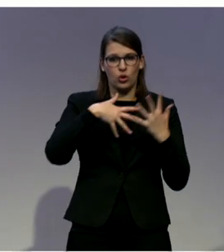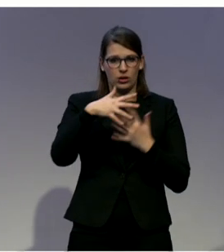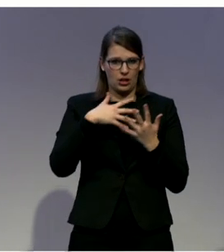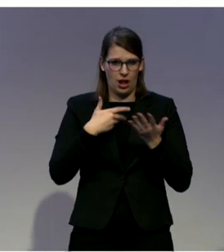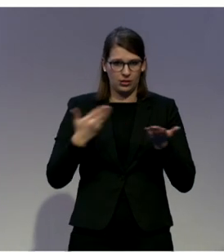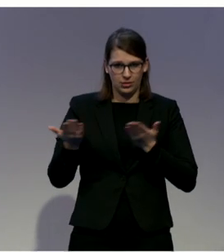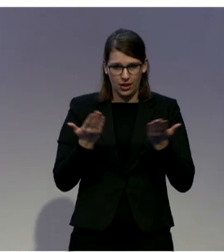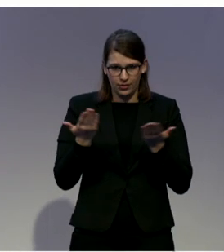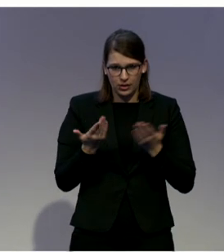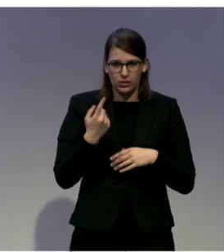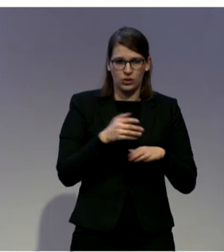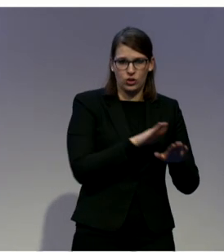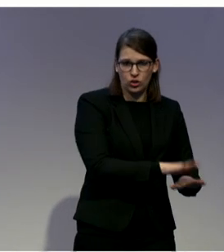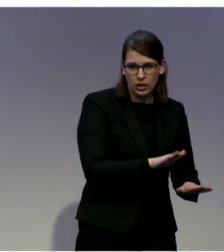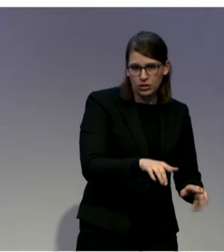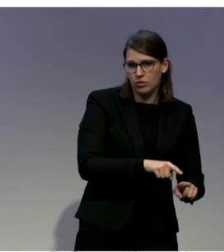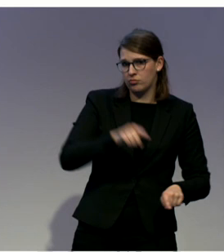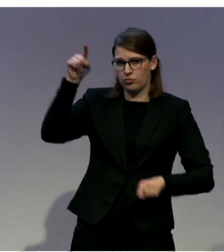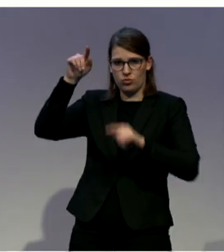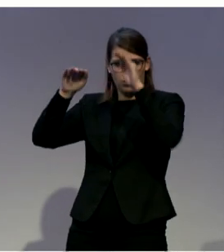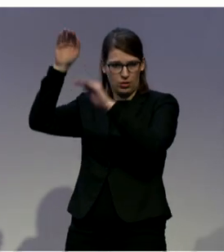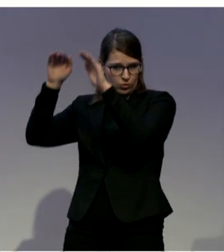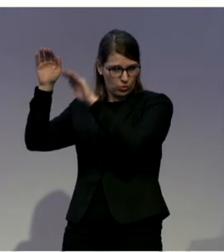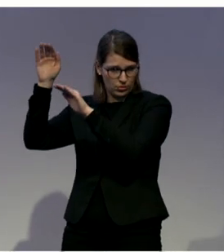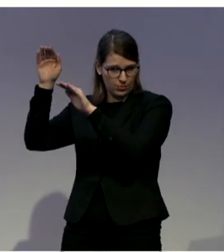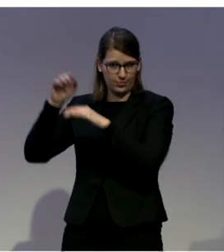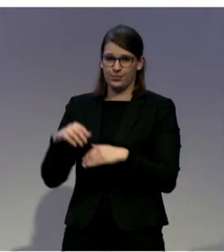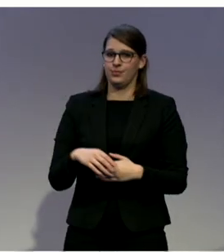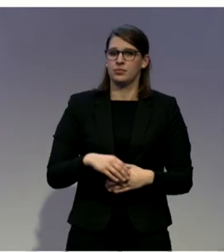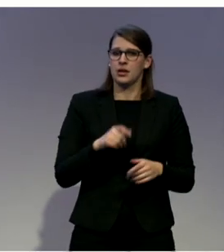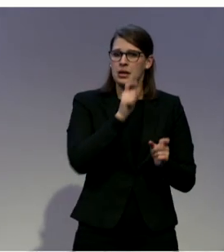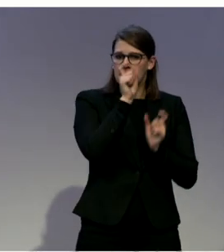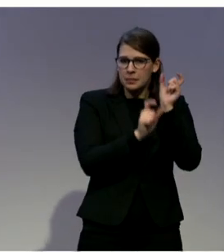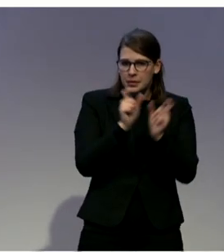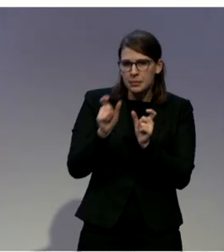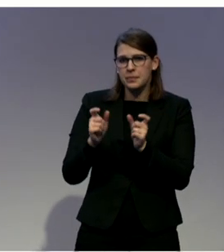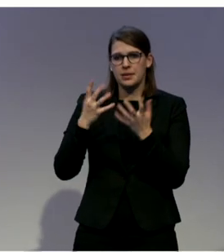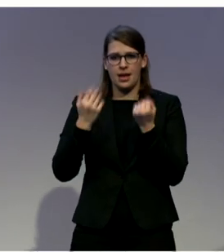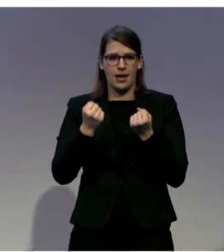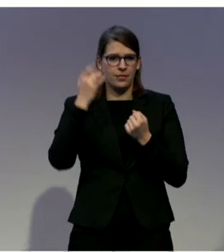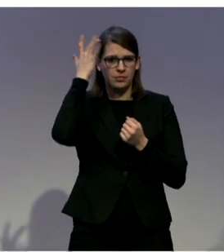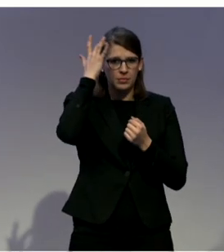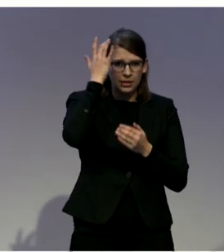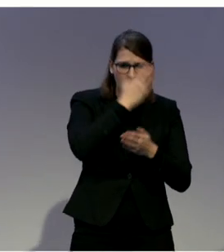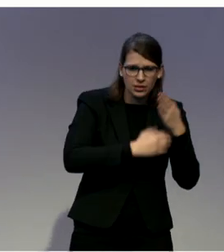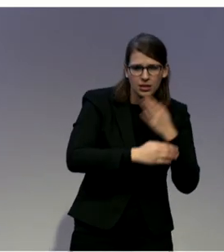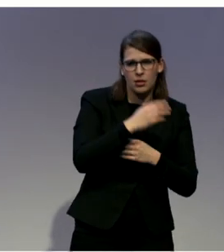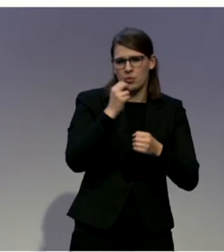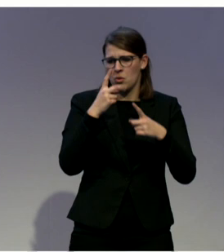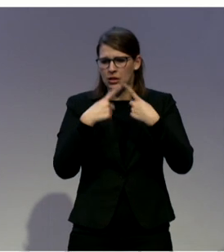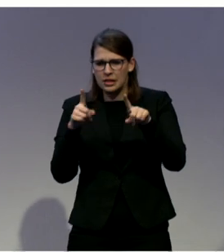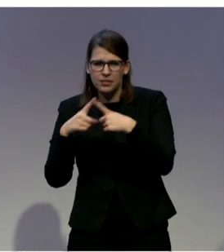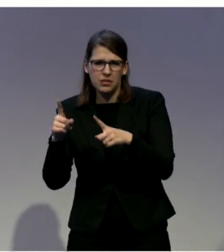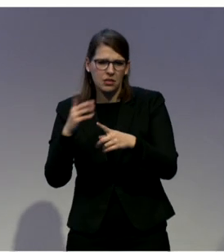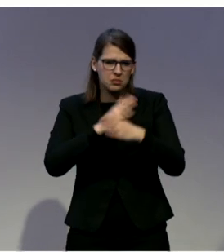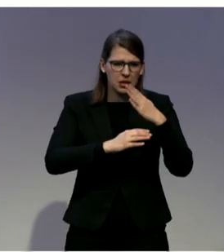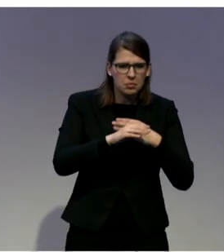for people with intellectual disabilities and multiple difficulties. Today,